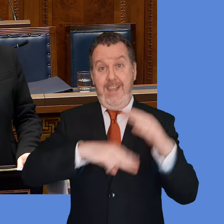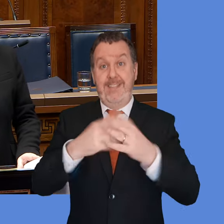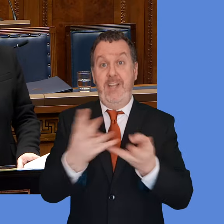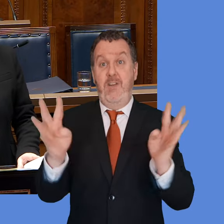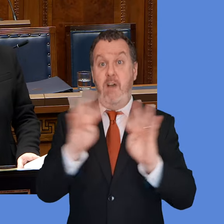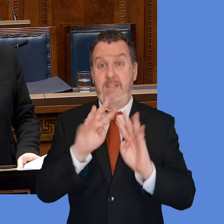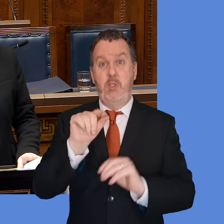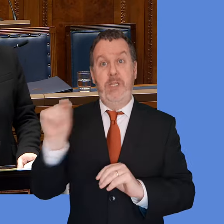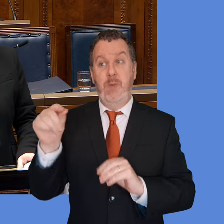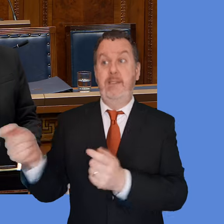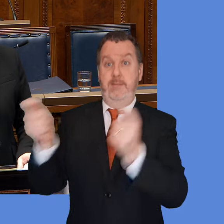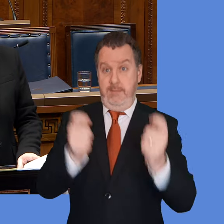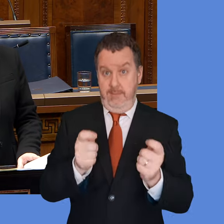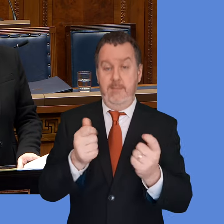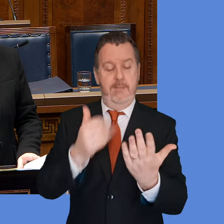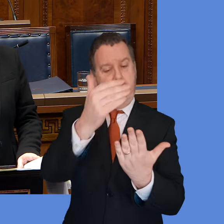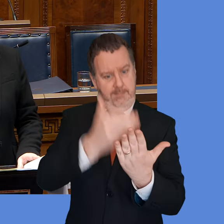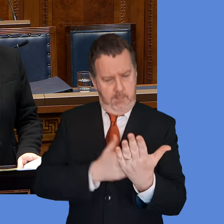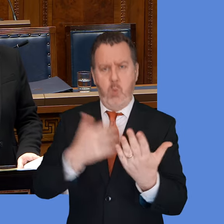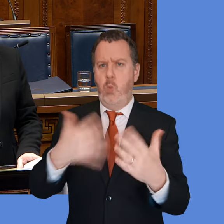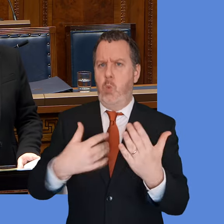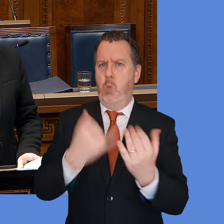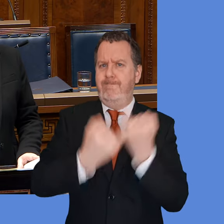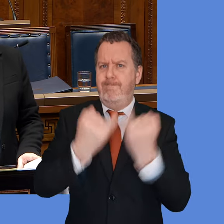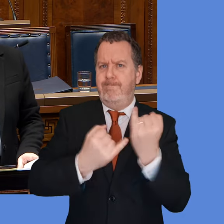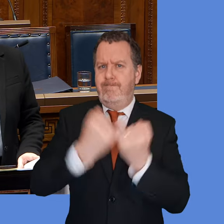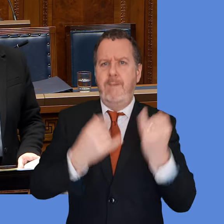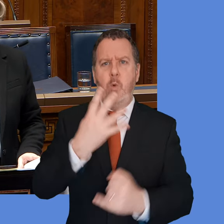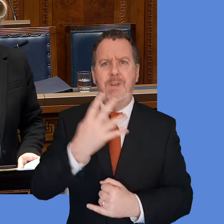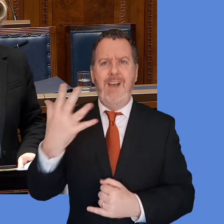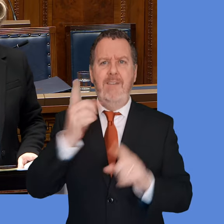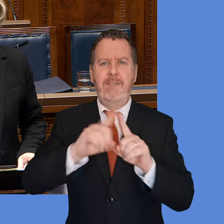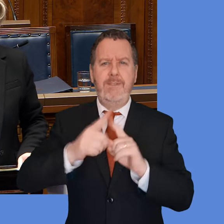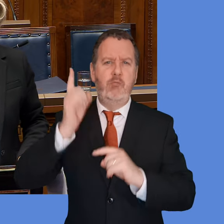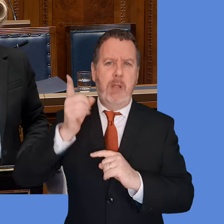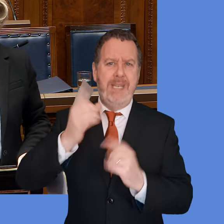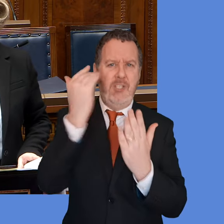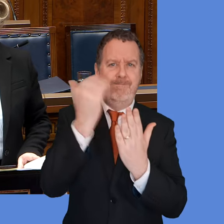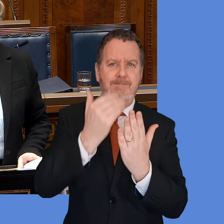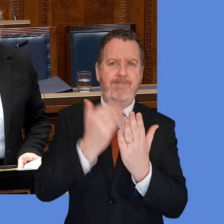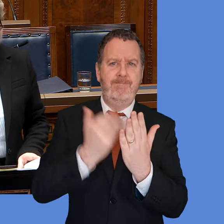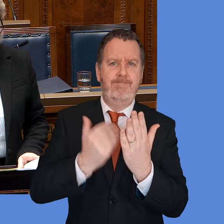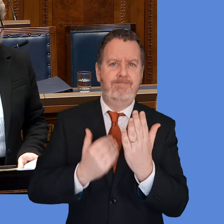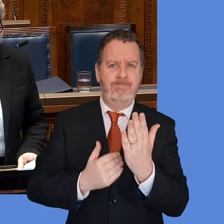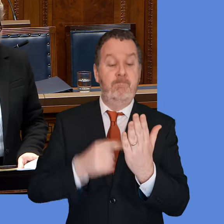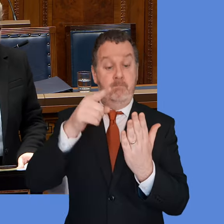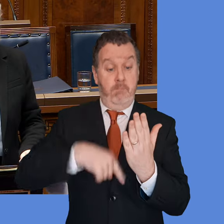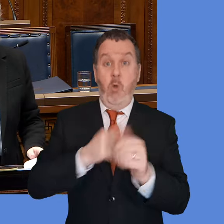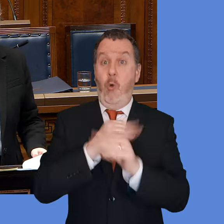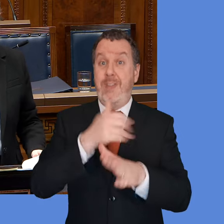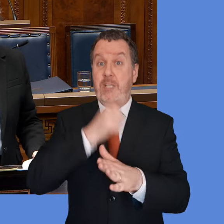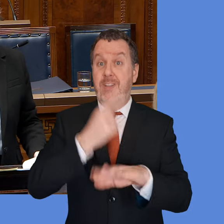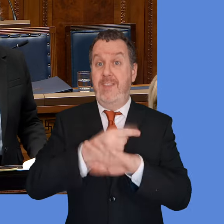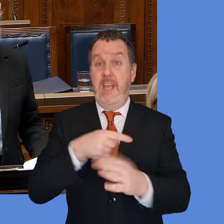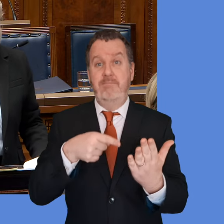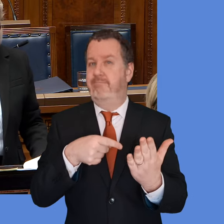presented to the executive office back in July of 2020. There's 45, it's quite a comprehensive document, there's 45 recommendations in